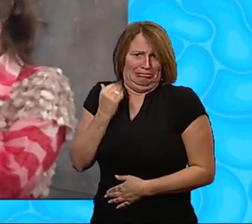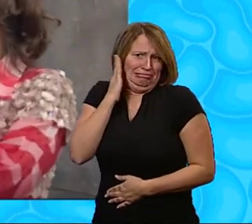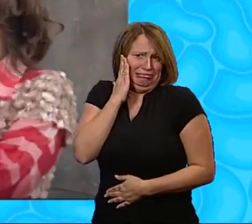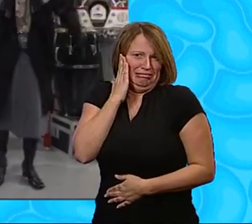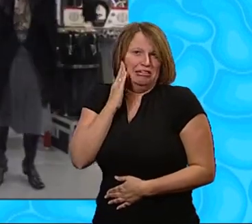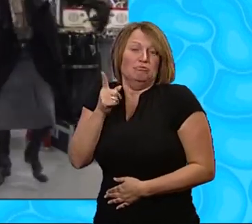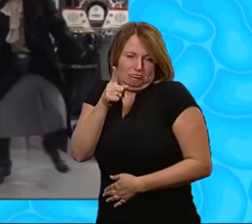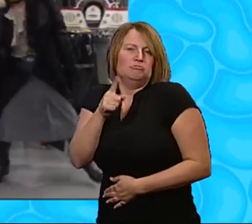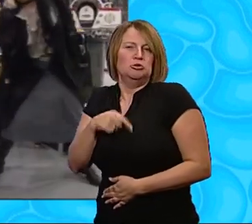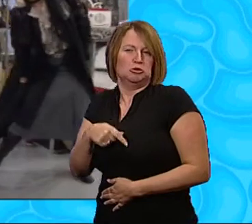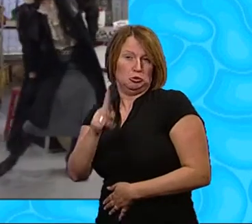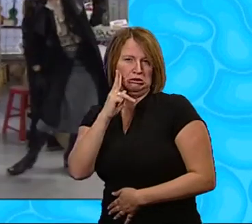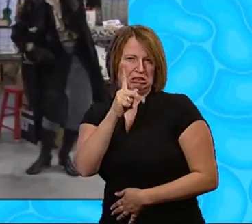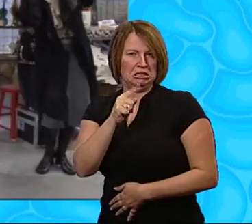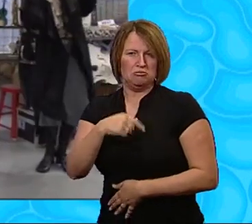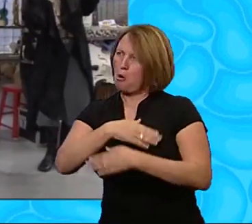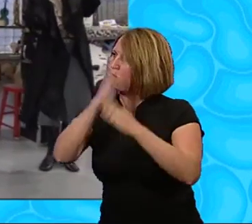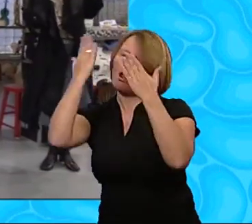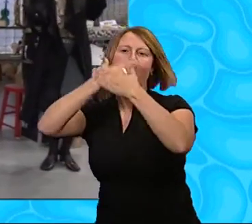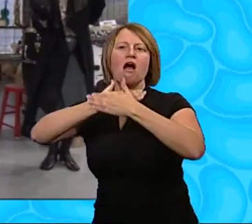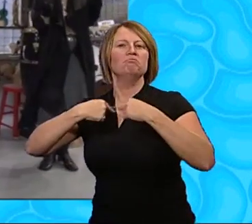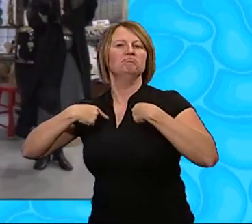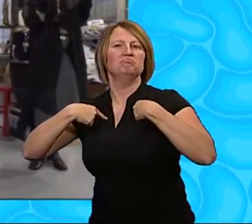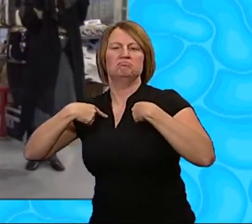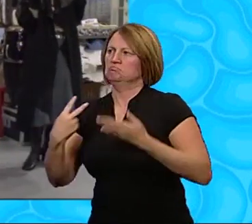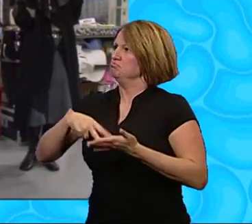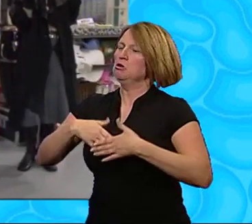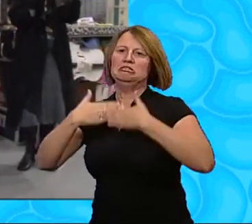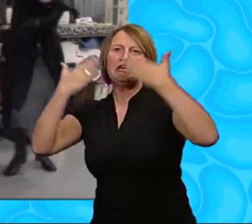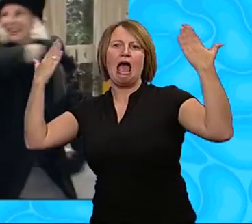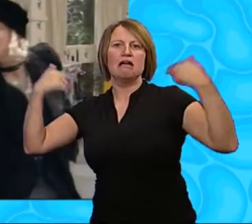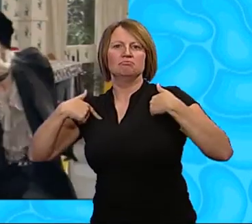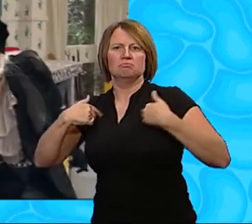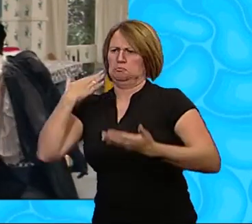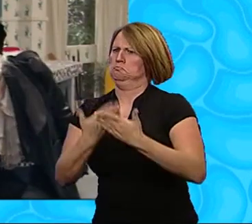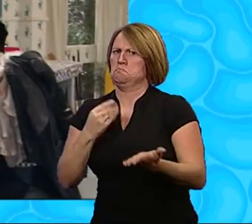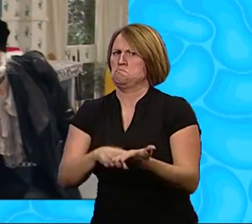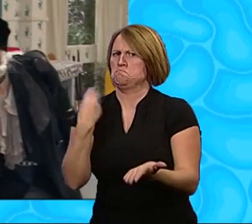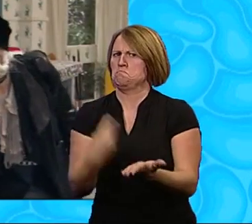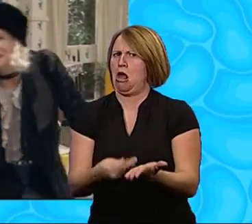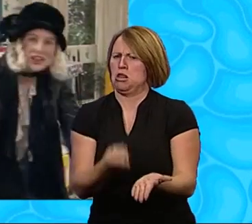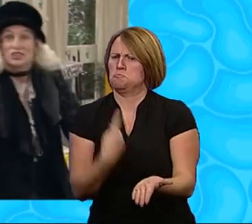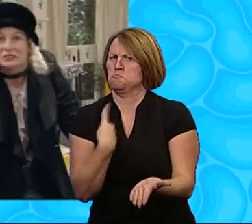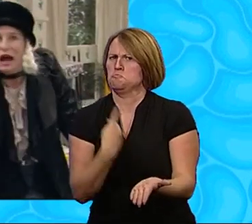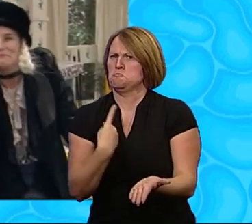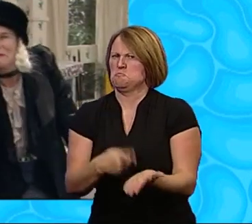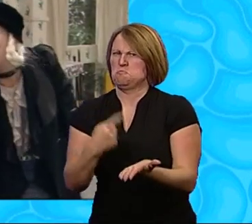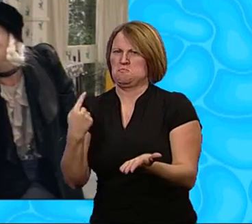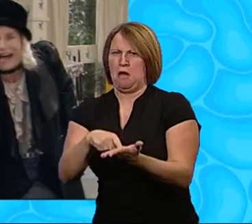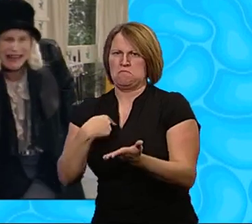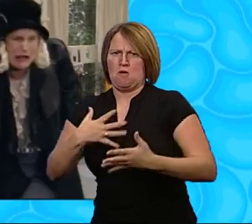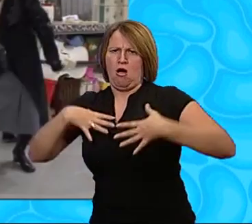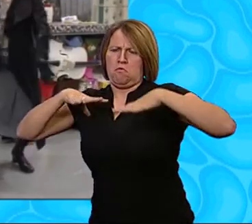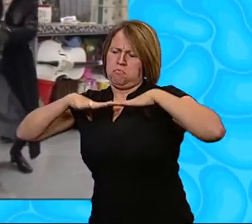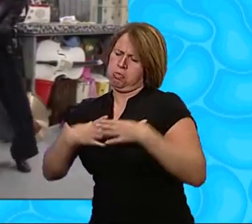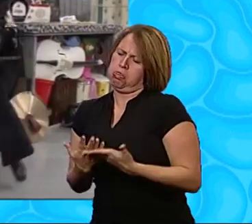You see, I'm up all night And up all day Demanding all the money that should come my